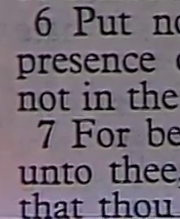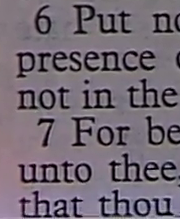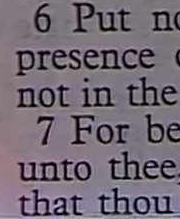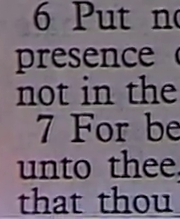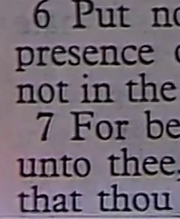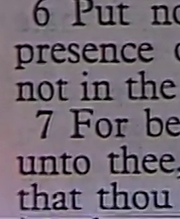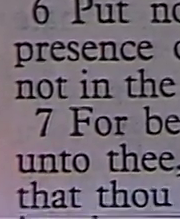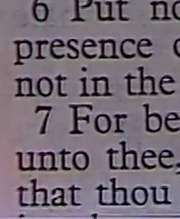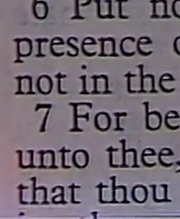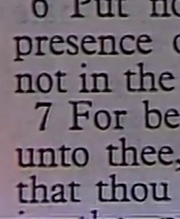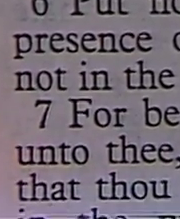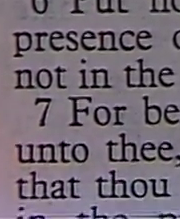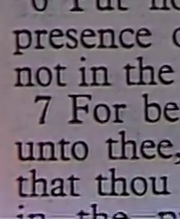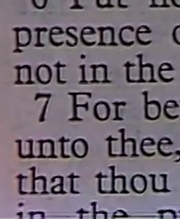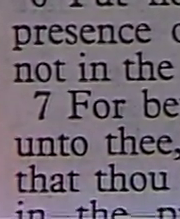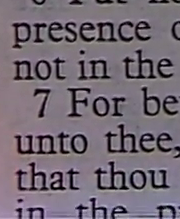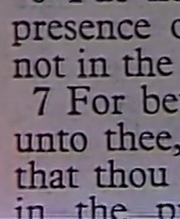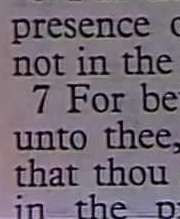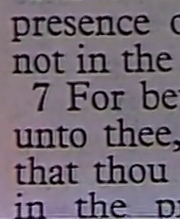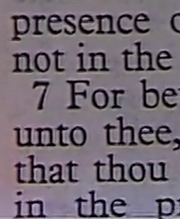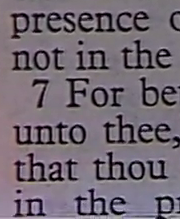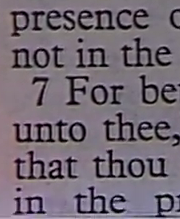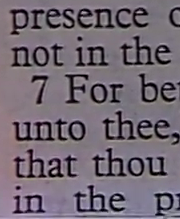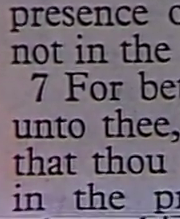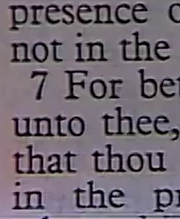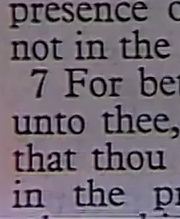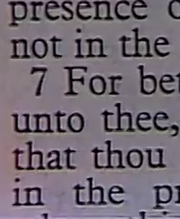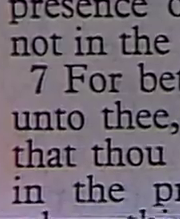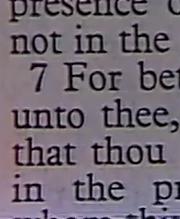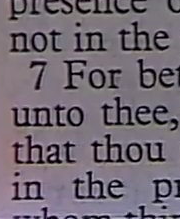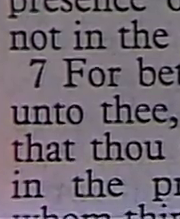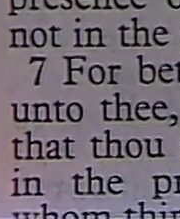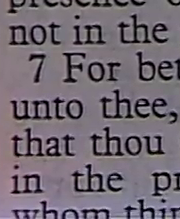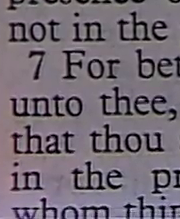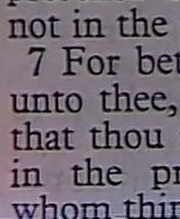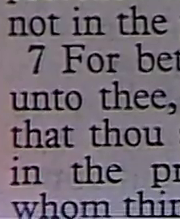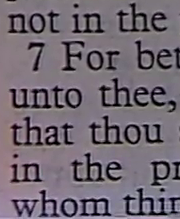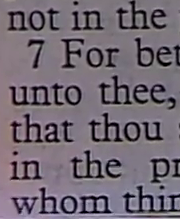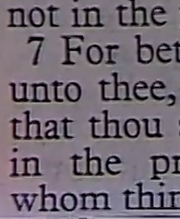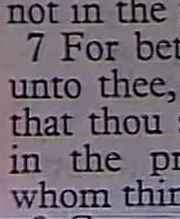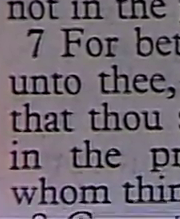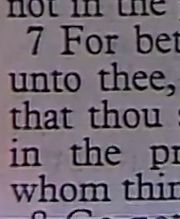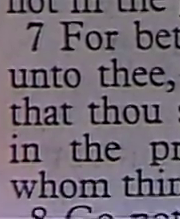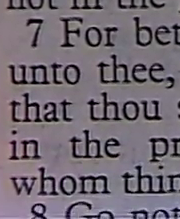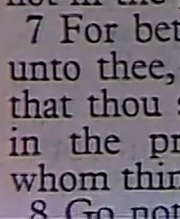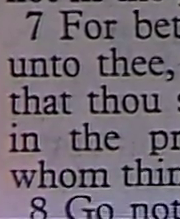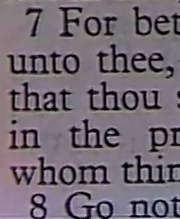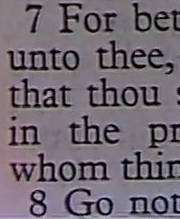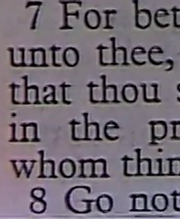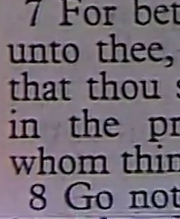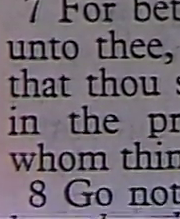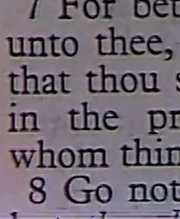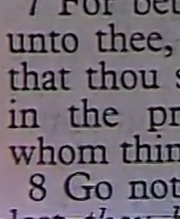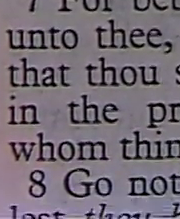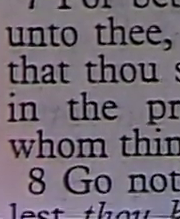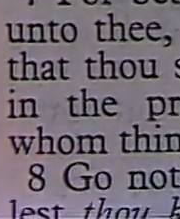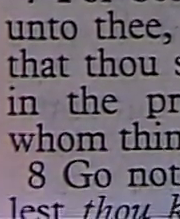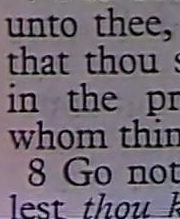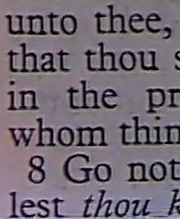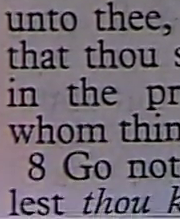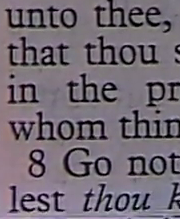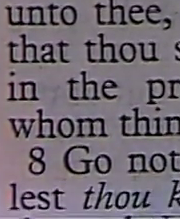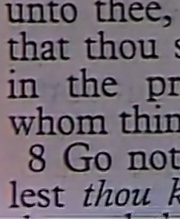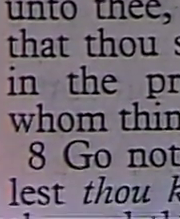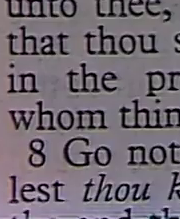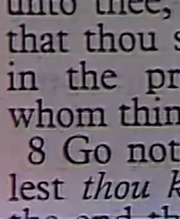for the finer Take away the wicked from before the king And his throne shall be established in righteousness Put not forth